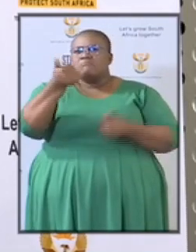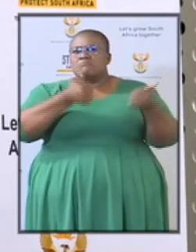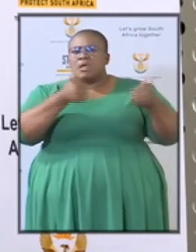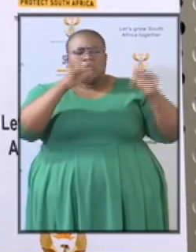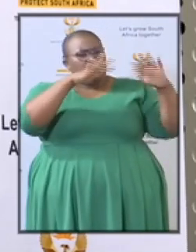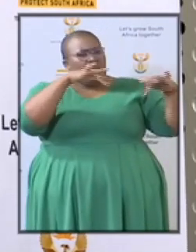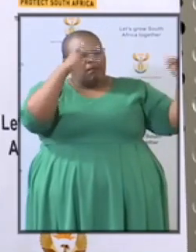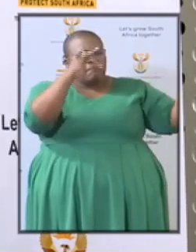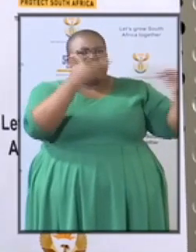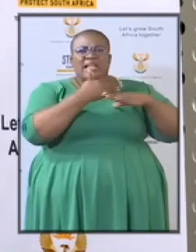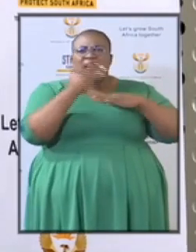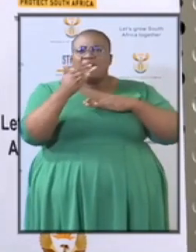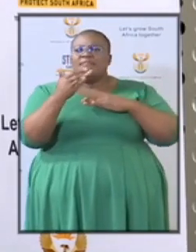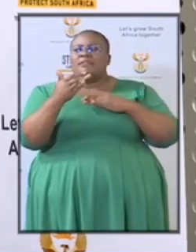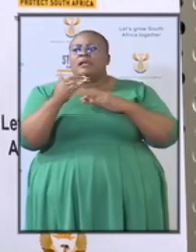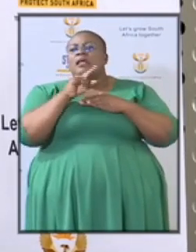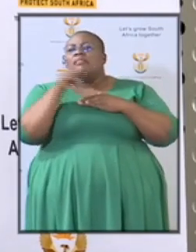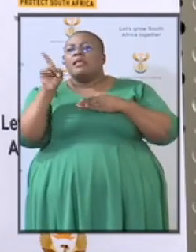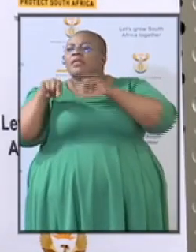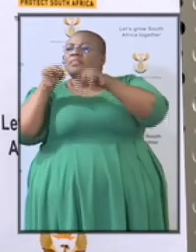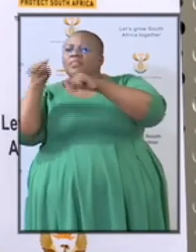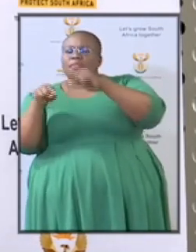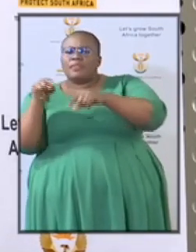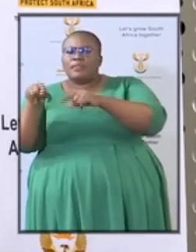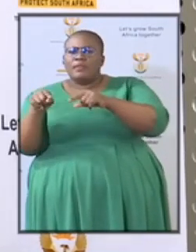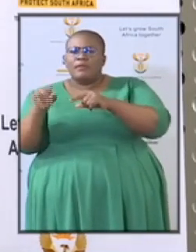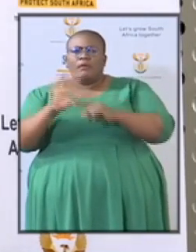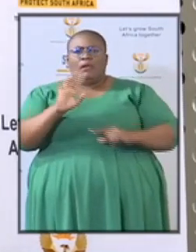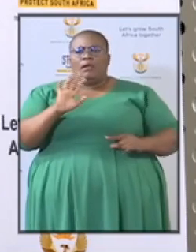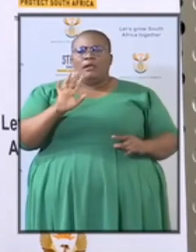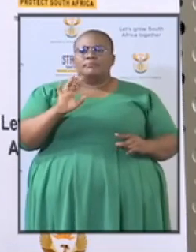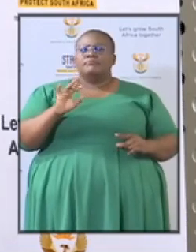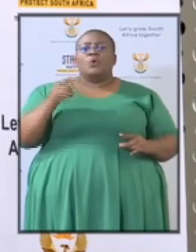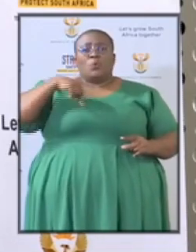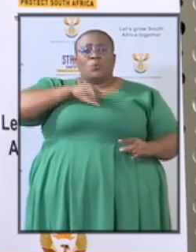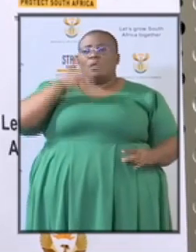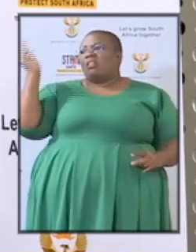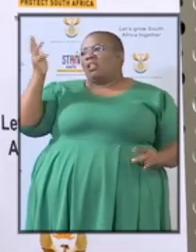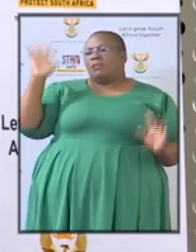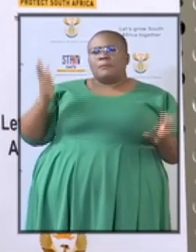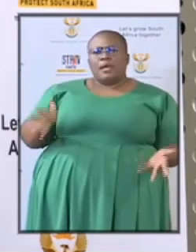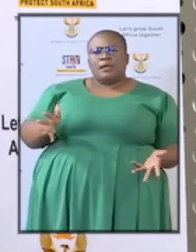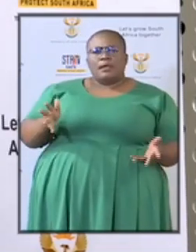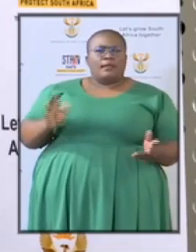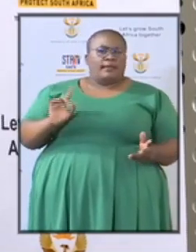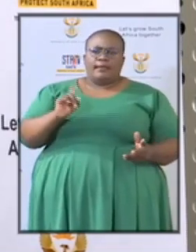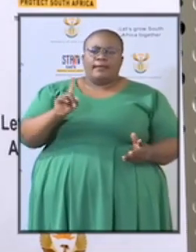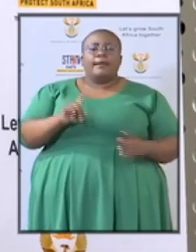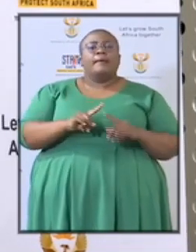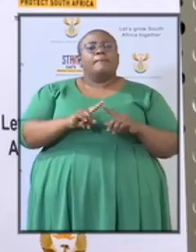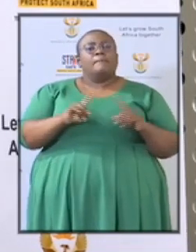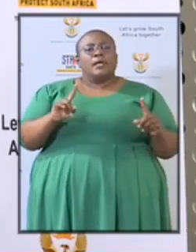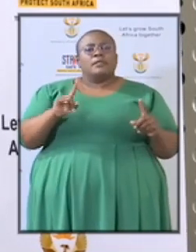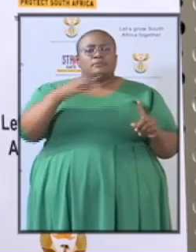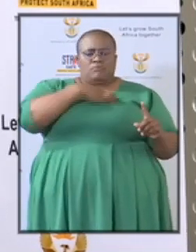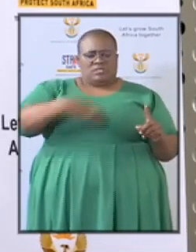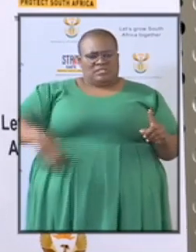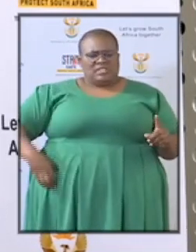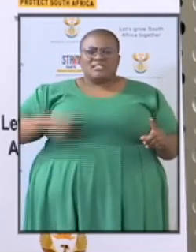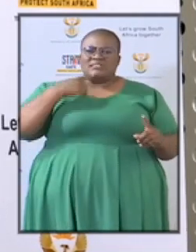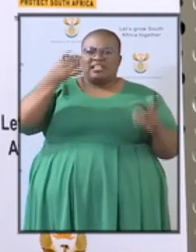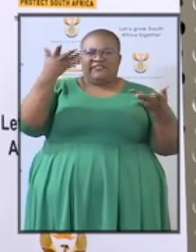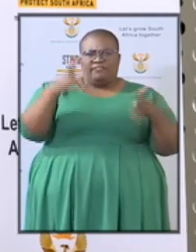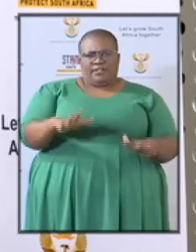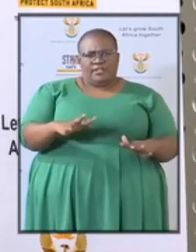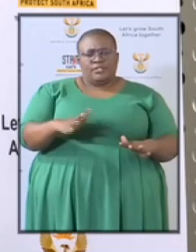it is not a lip service the president has already uh stated on many occasions that we need to